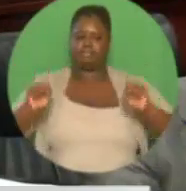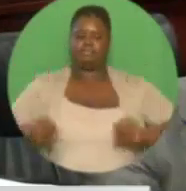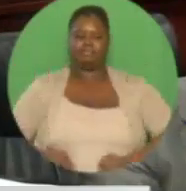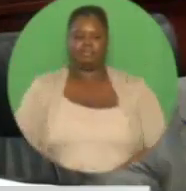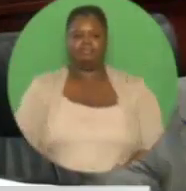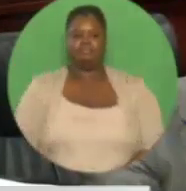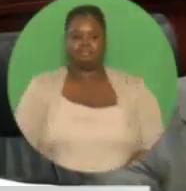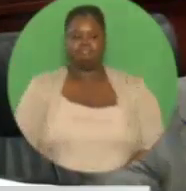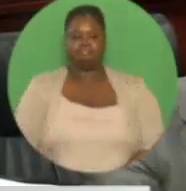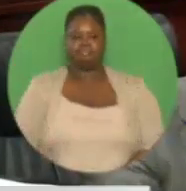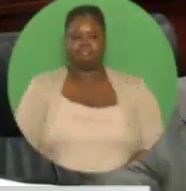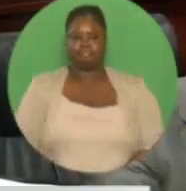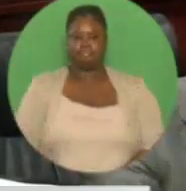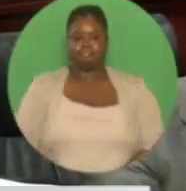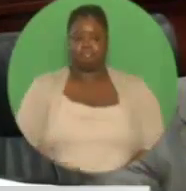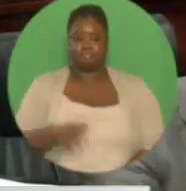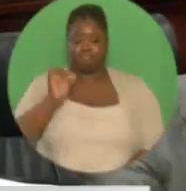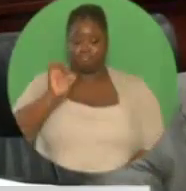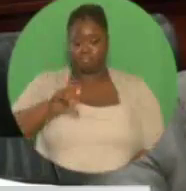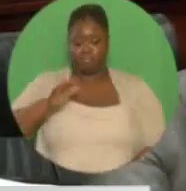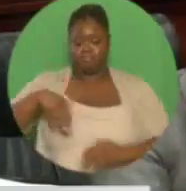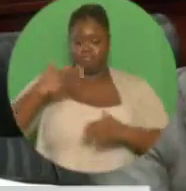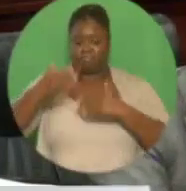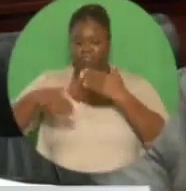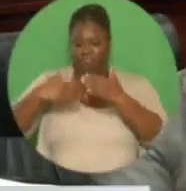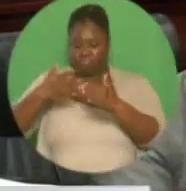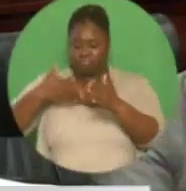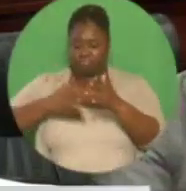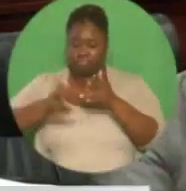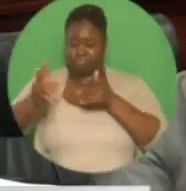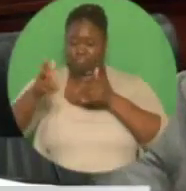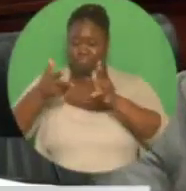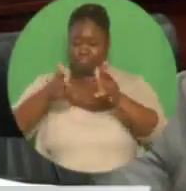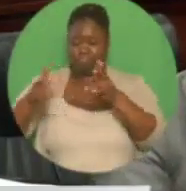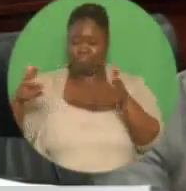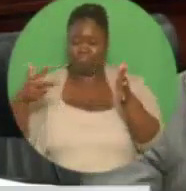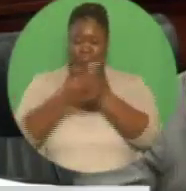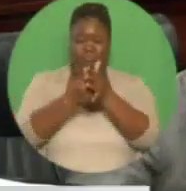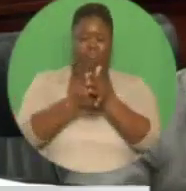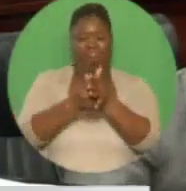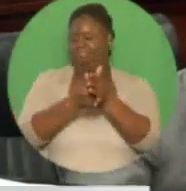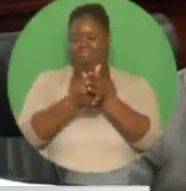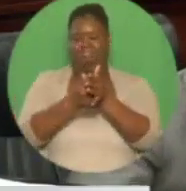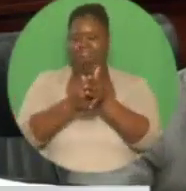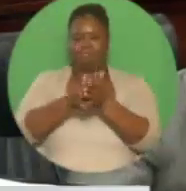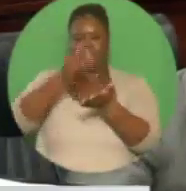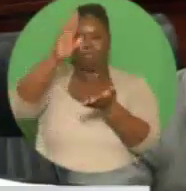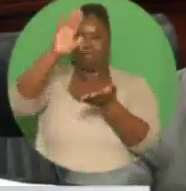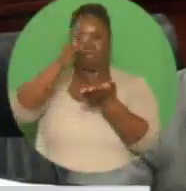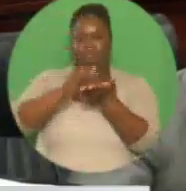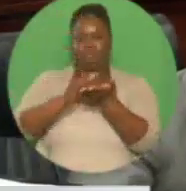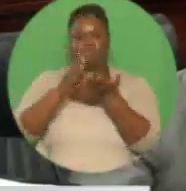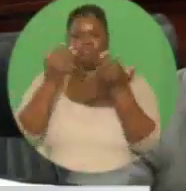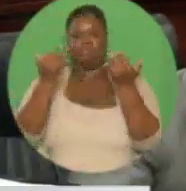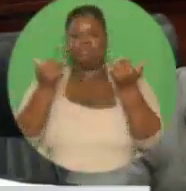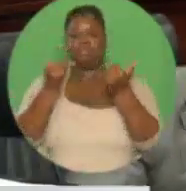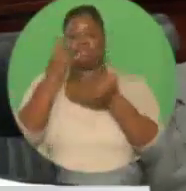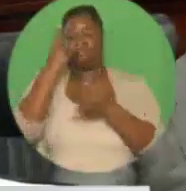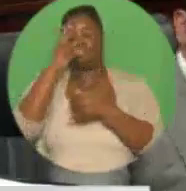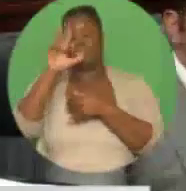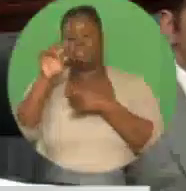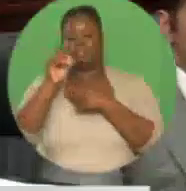Indeed, we are on track to have the lowest number of road fatalities in almost three decades. Thirty years.